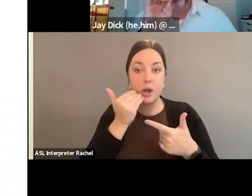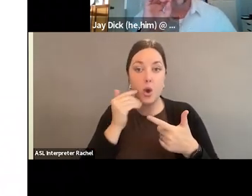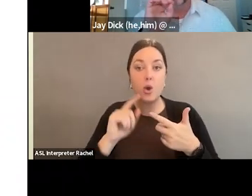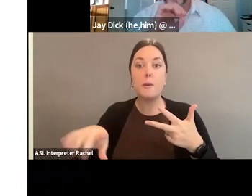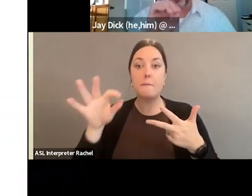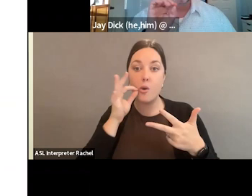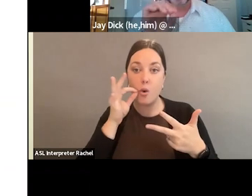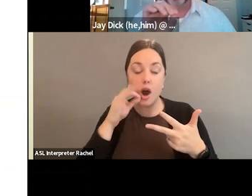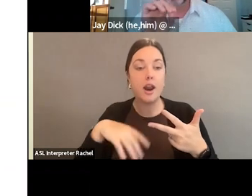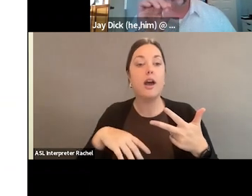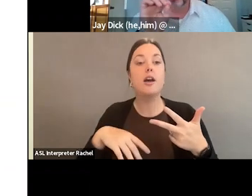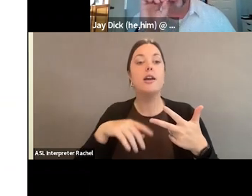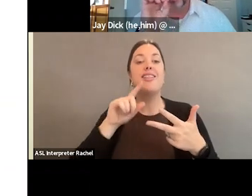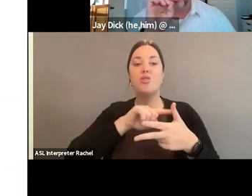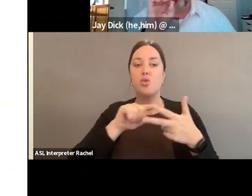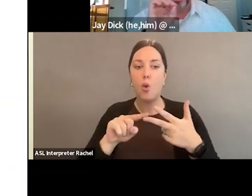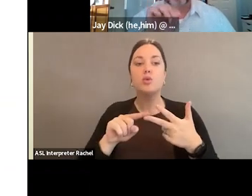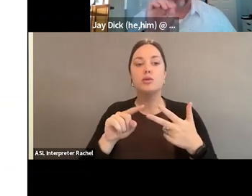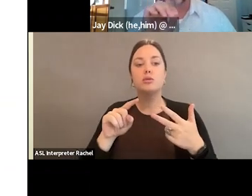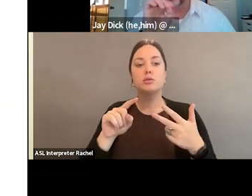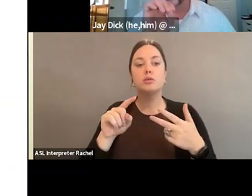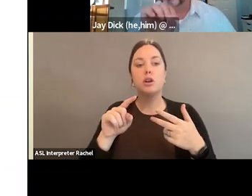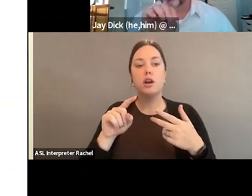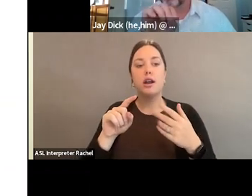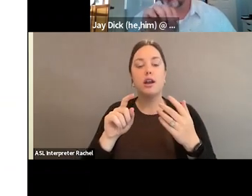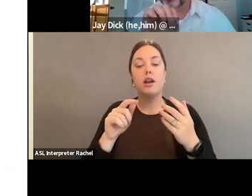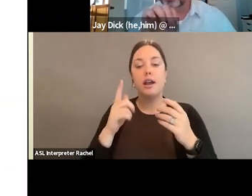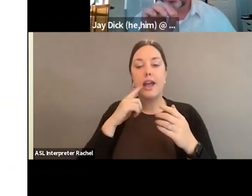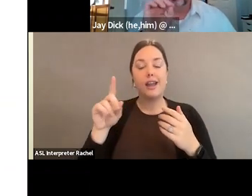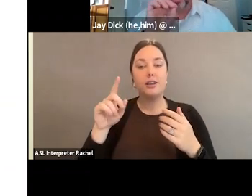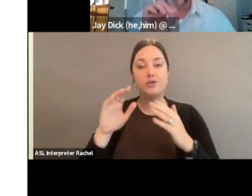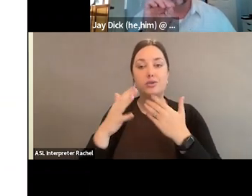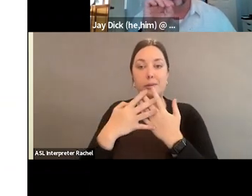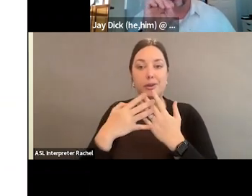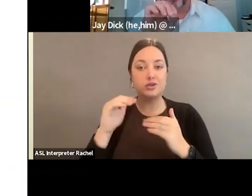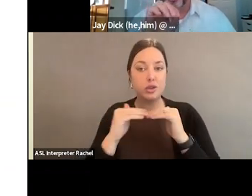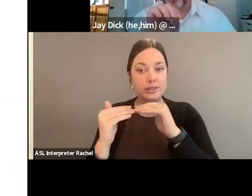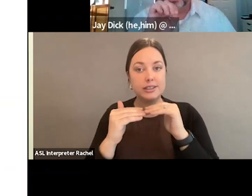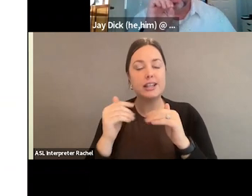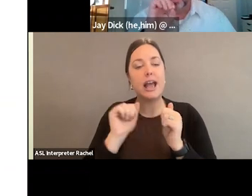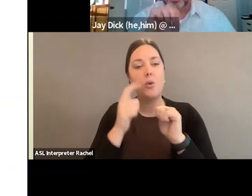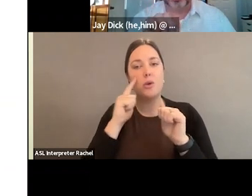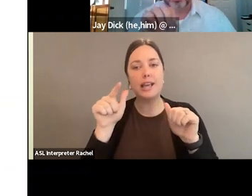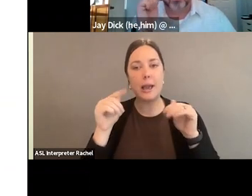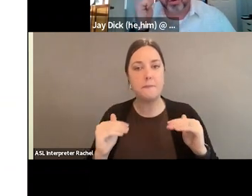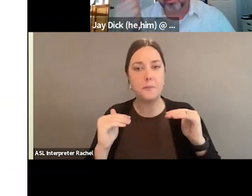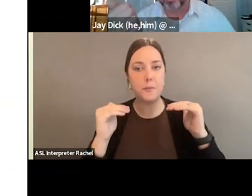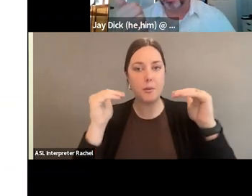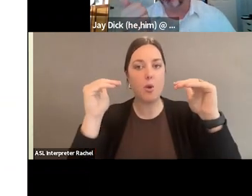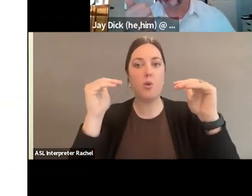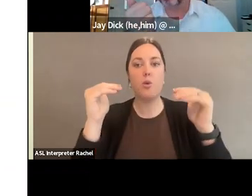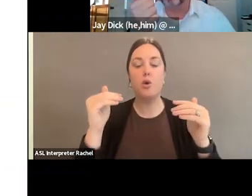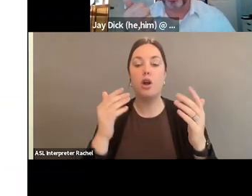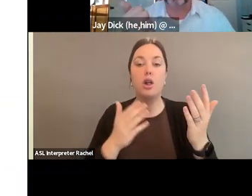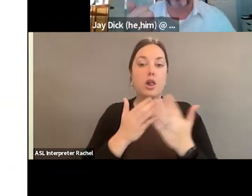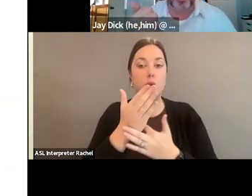reform. These are all areas that are equitable advocacy opportunities for us. So, how can we be promoting, you know, through